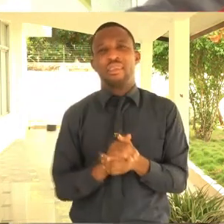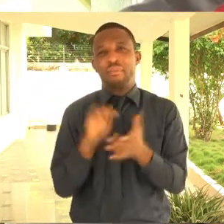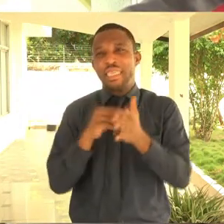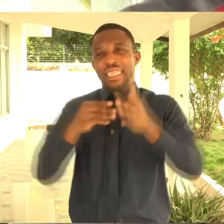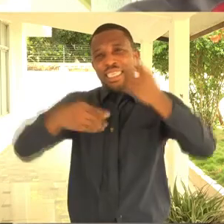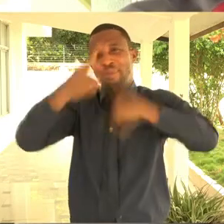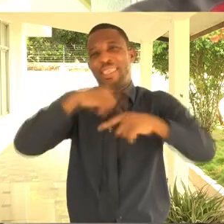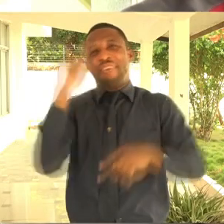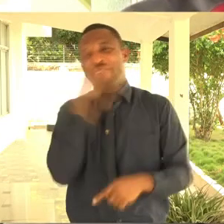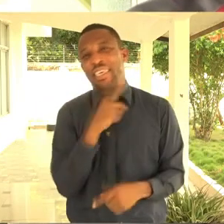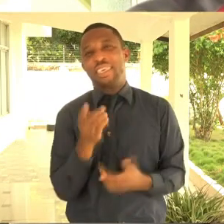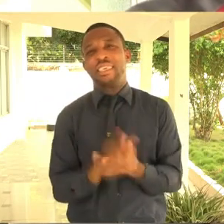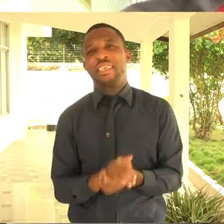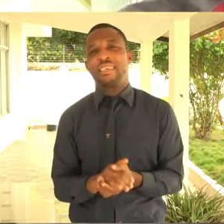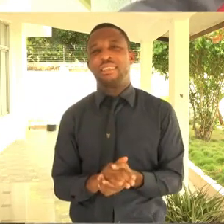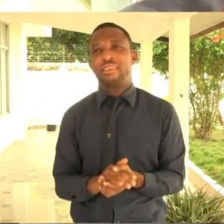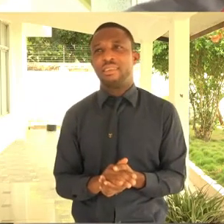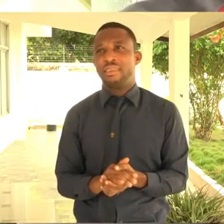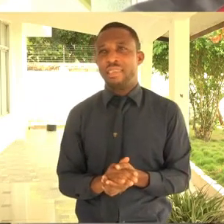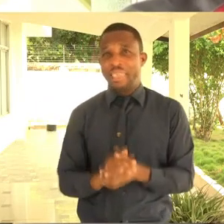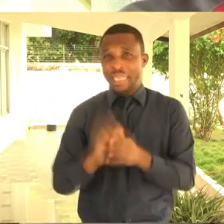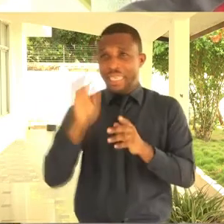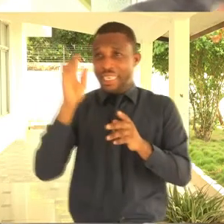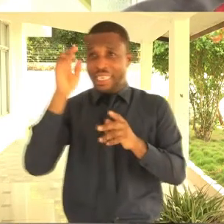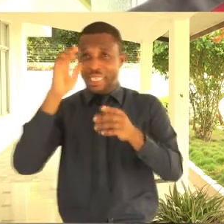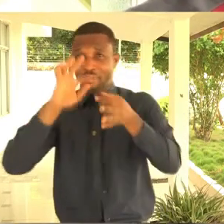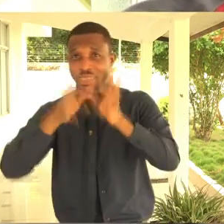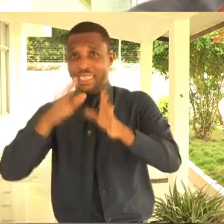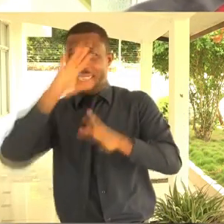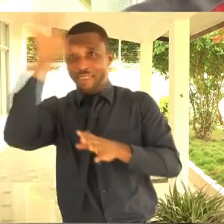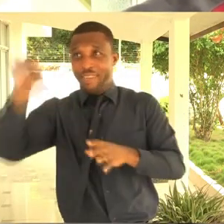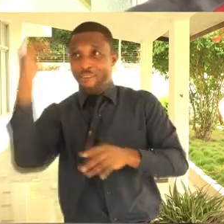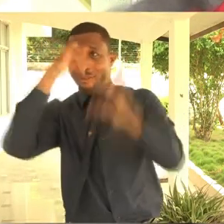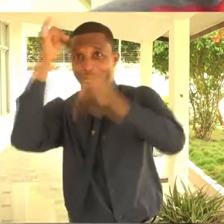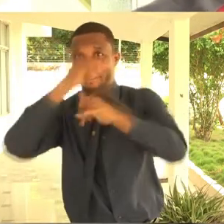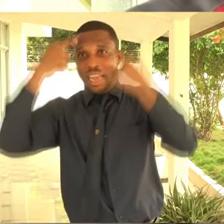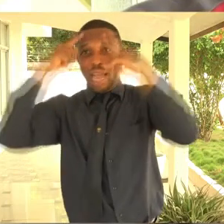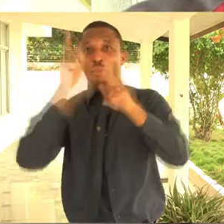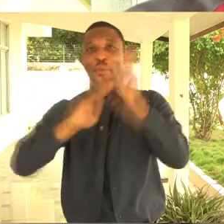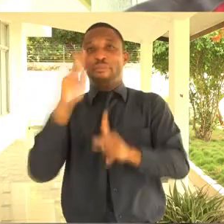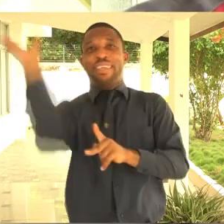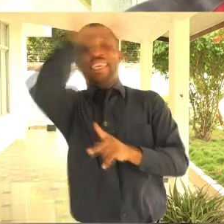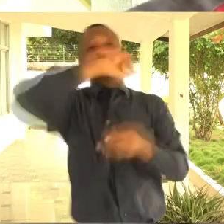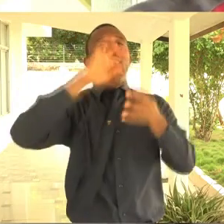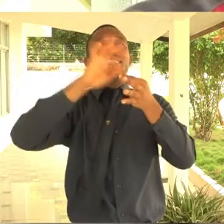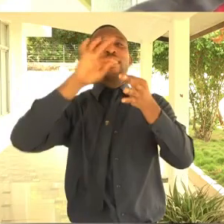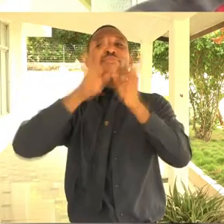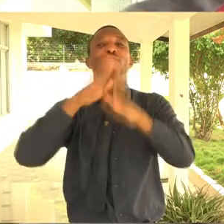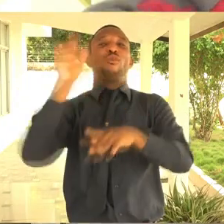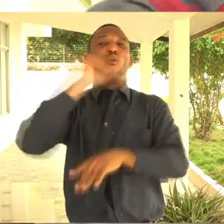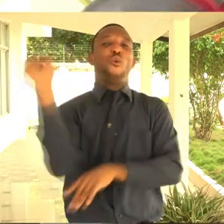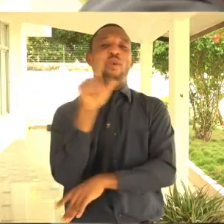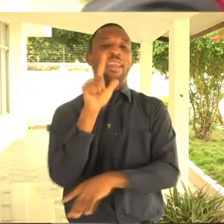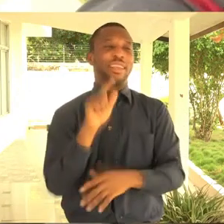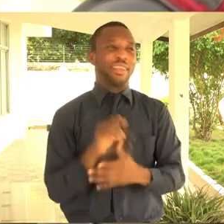big stage and you do anything contrary to what, you know, people know, then you keep, you